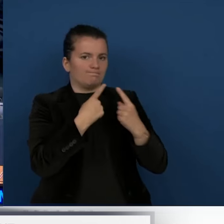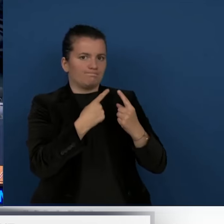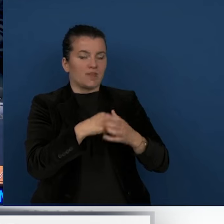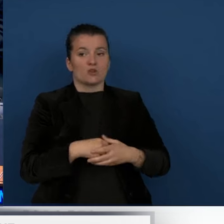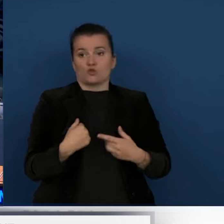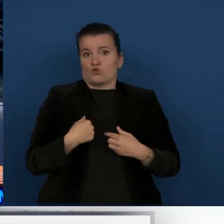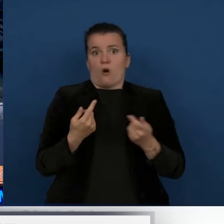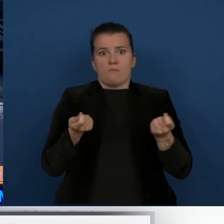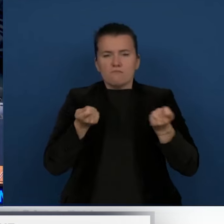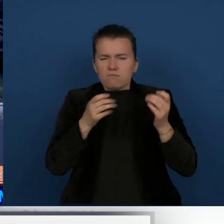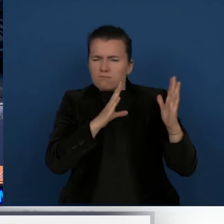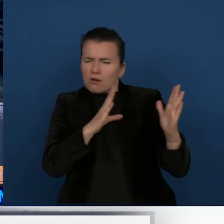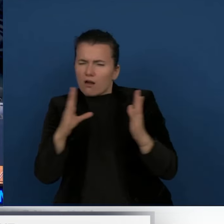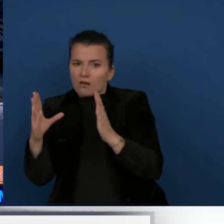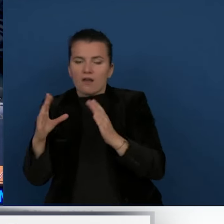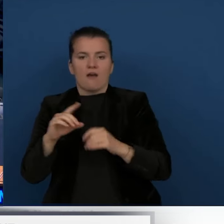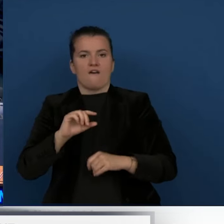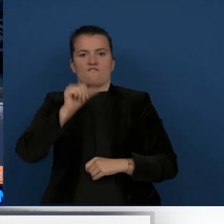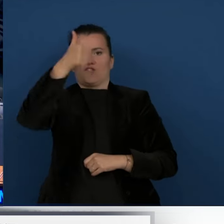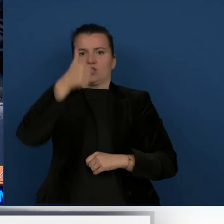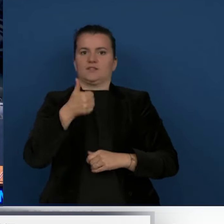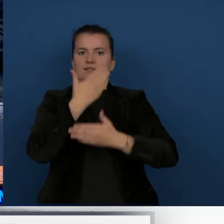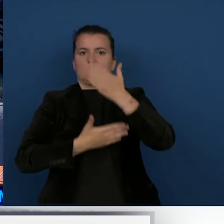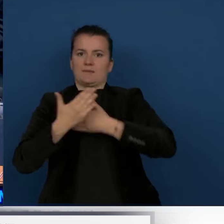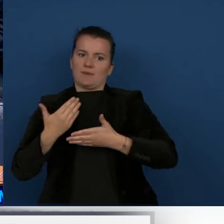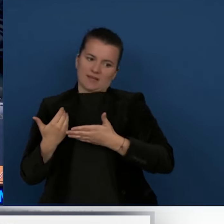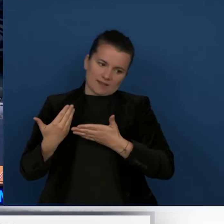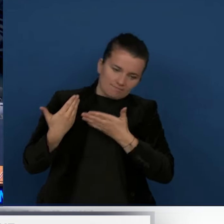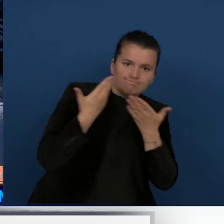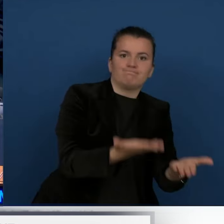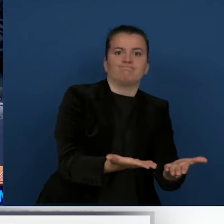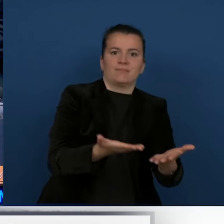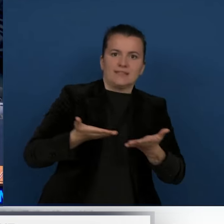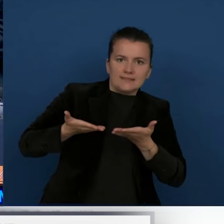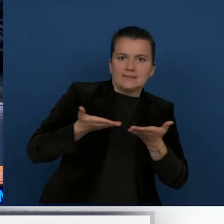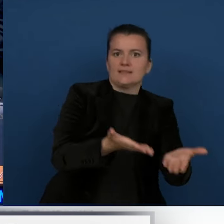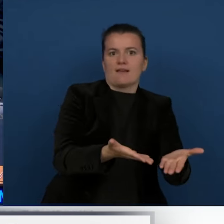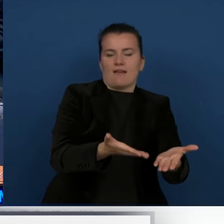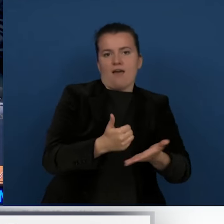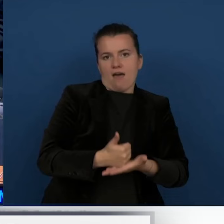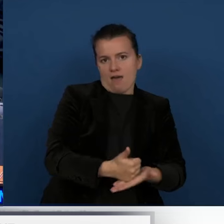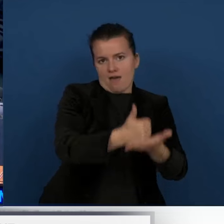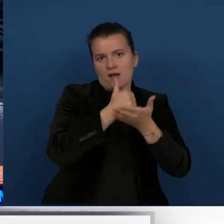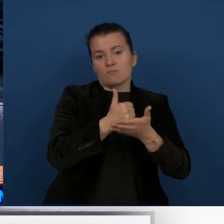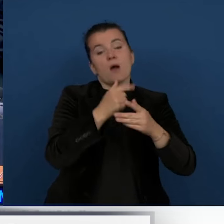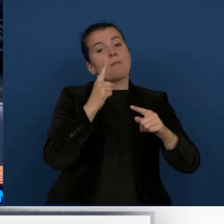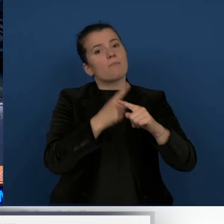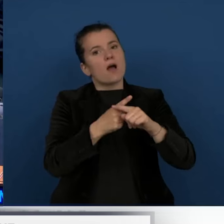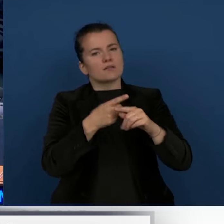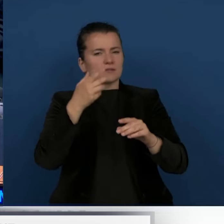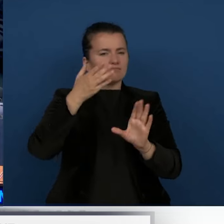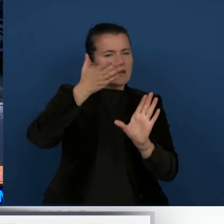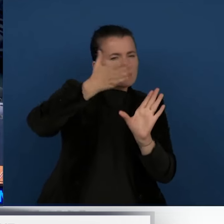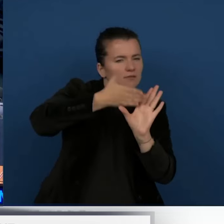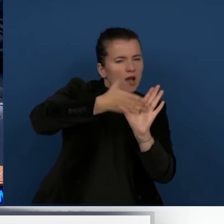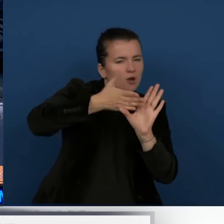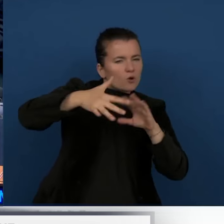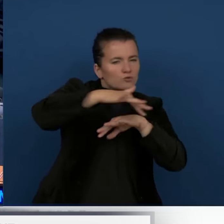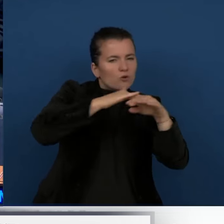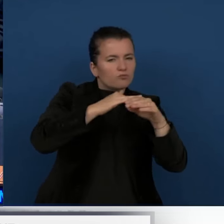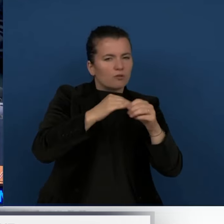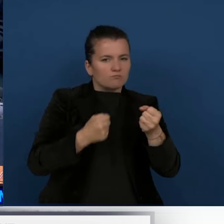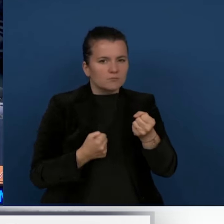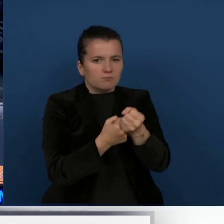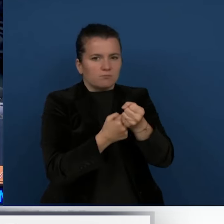humanitarian aid and psychosocial support in times of disasters and emergencies. The Government of Guyana recognizes that